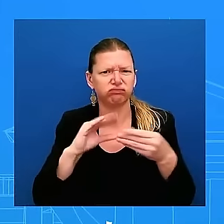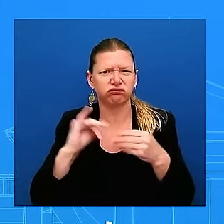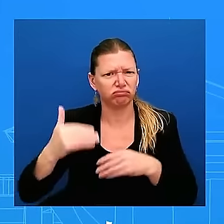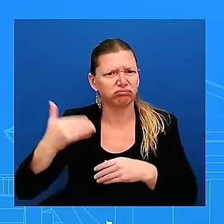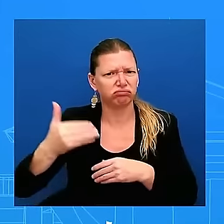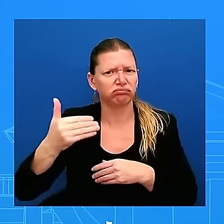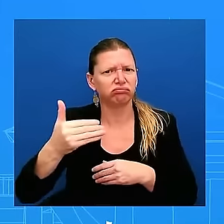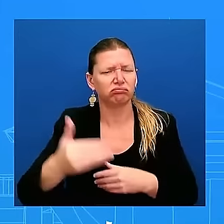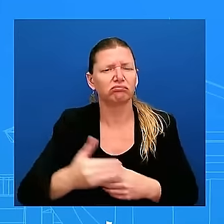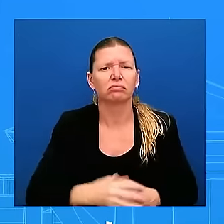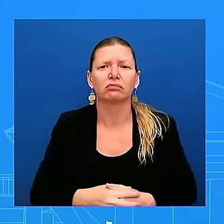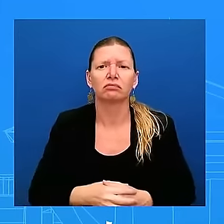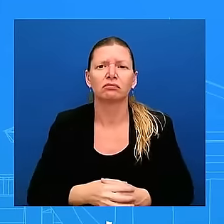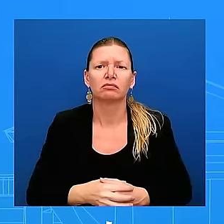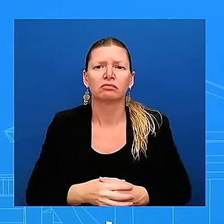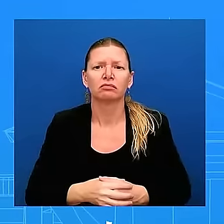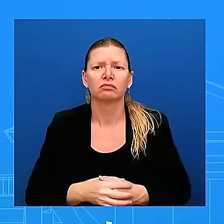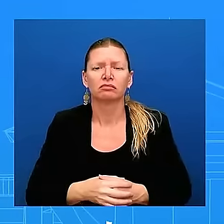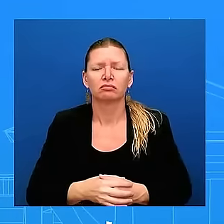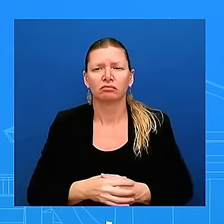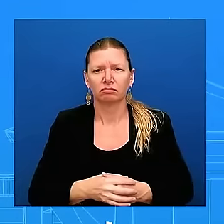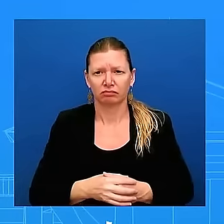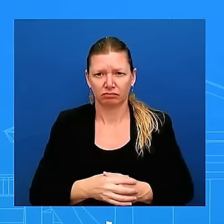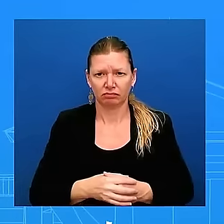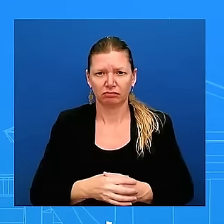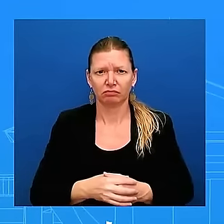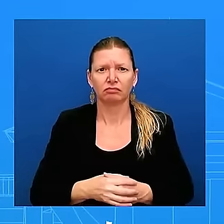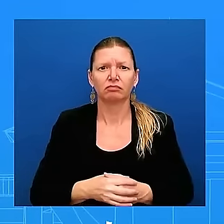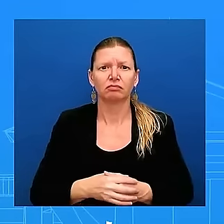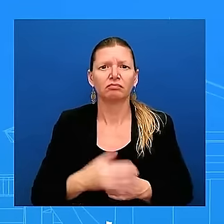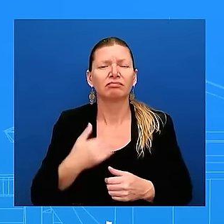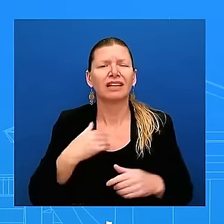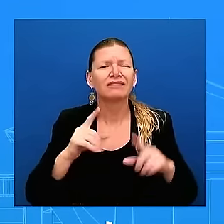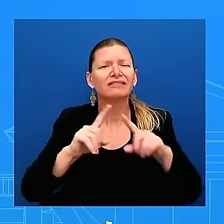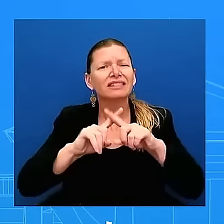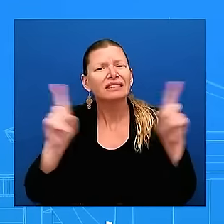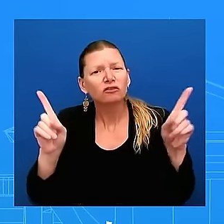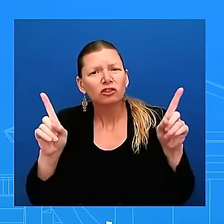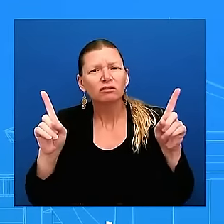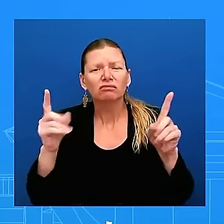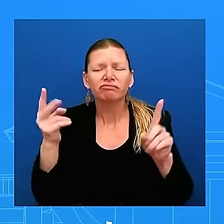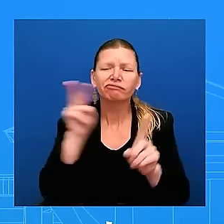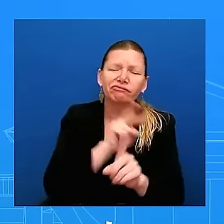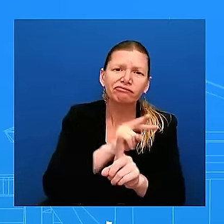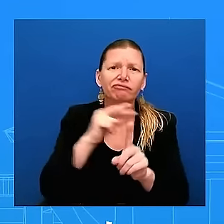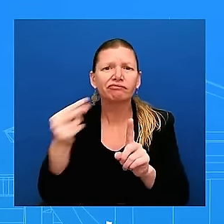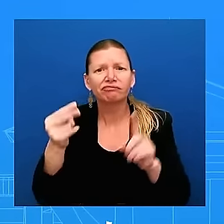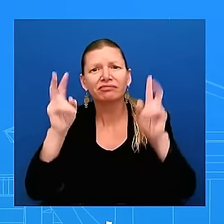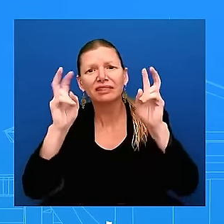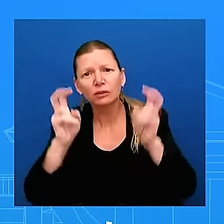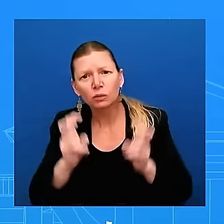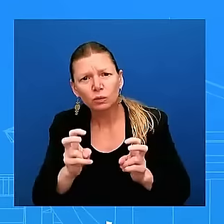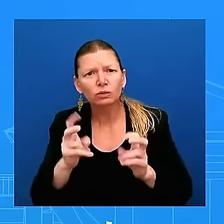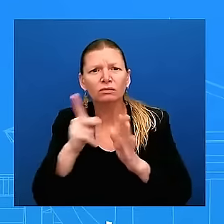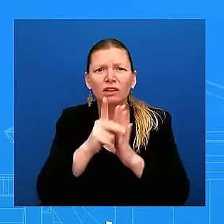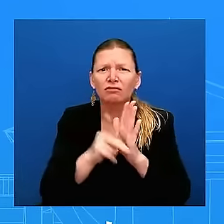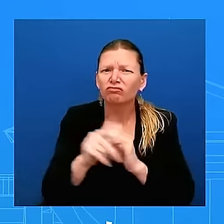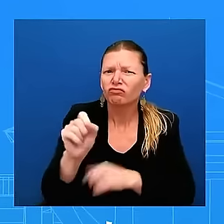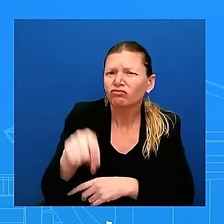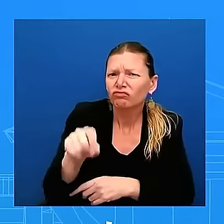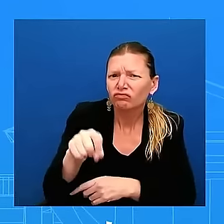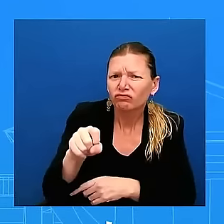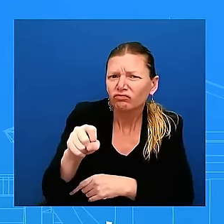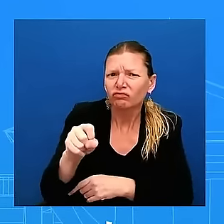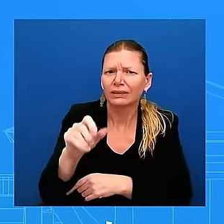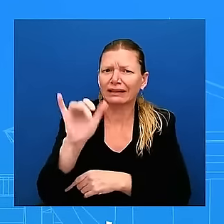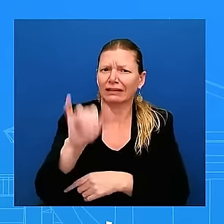uh in in issues and policies we believe that there should be a conversation there was a debate just last week right there should be a conversation and a